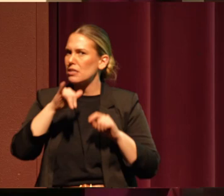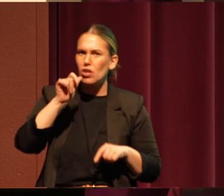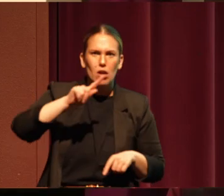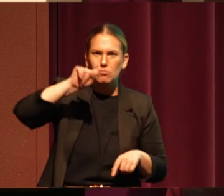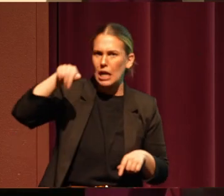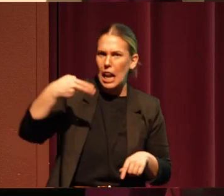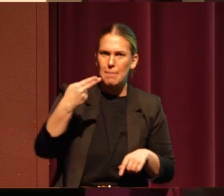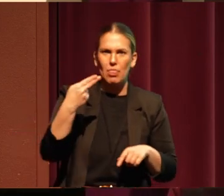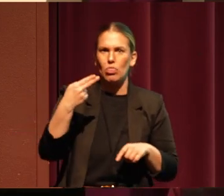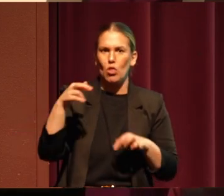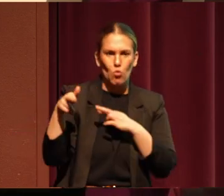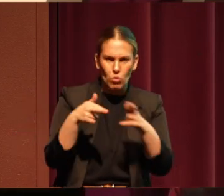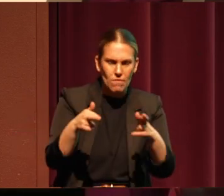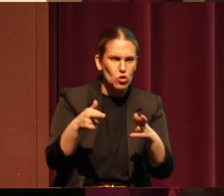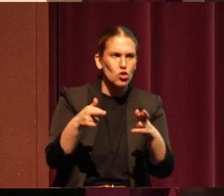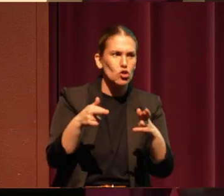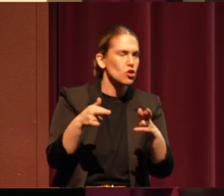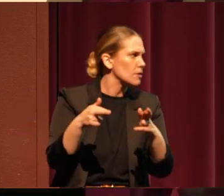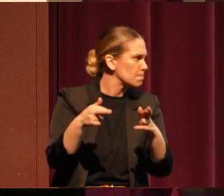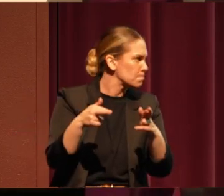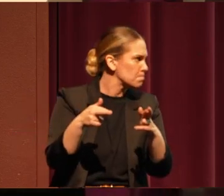Those are also small tributaries.